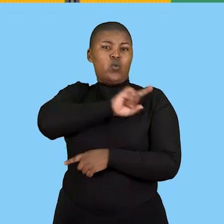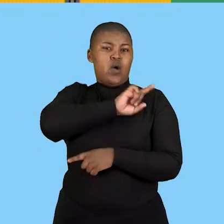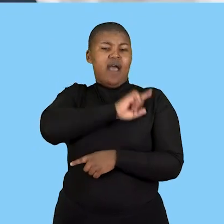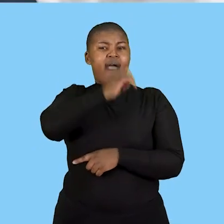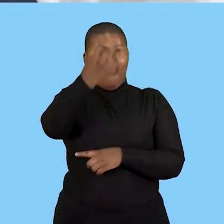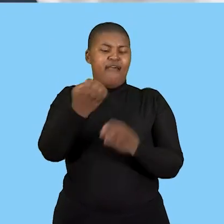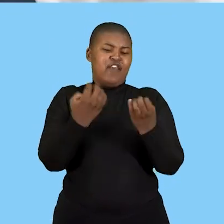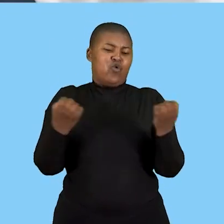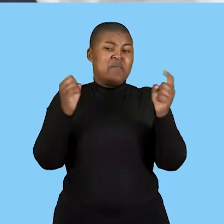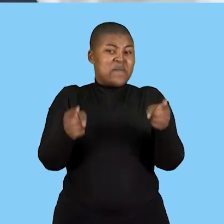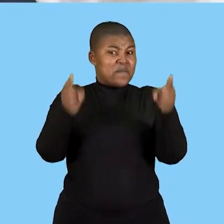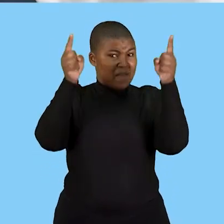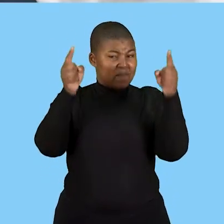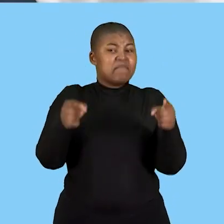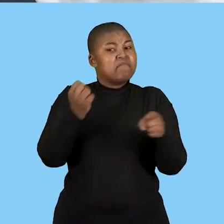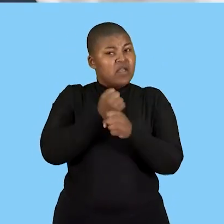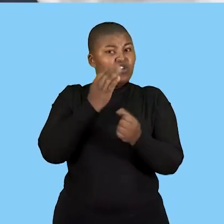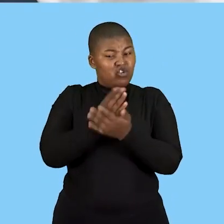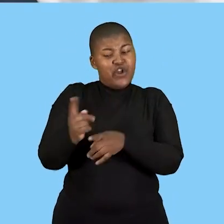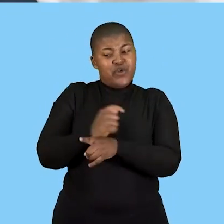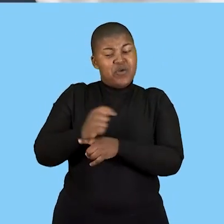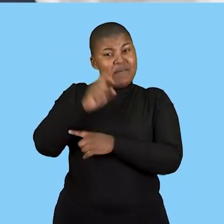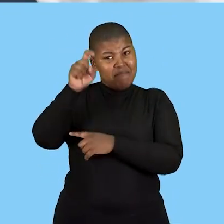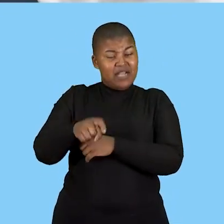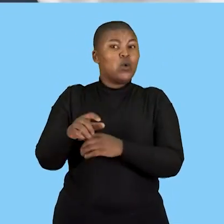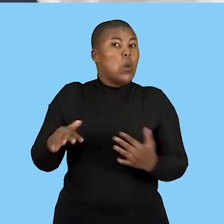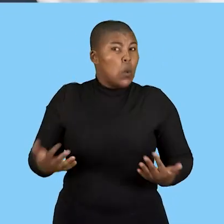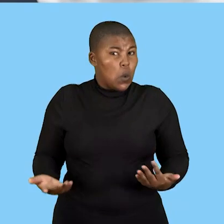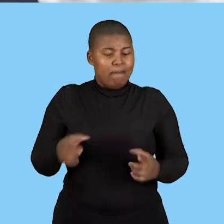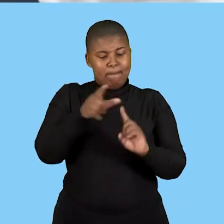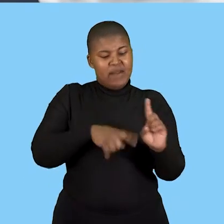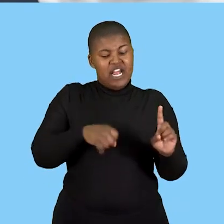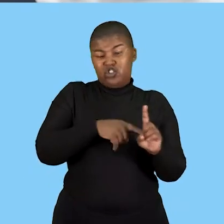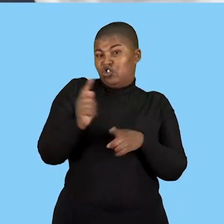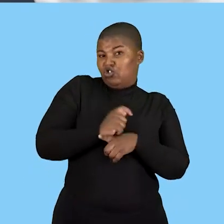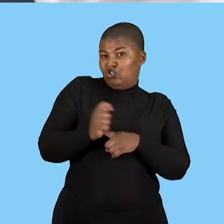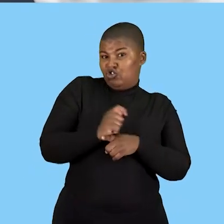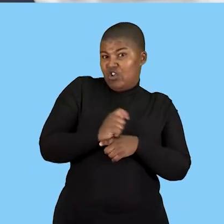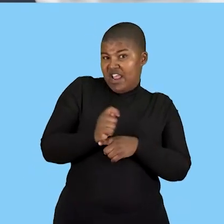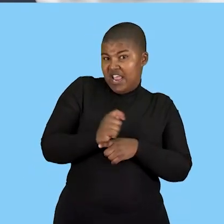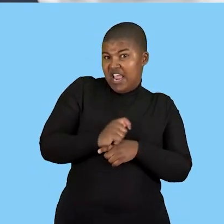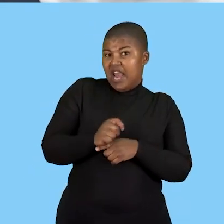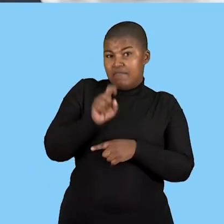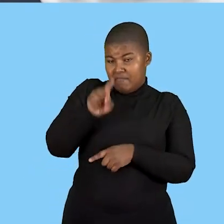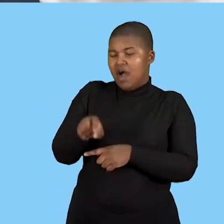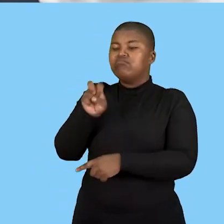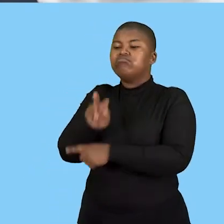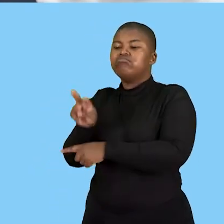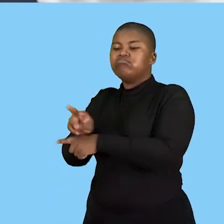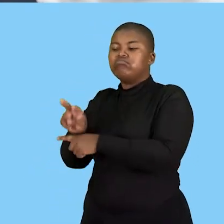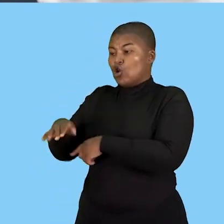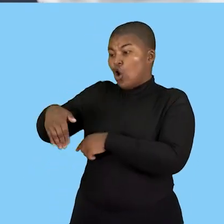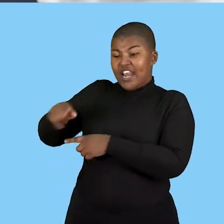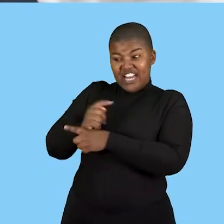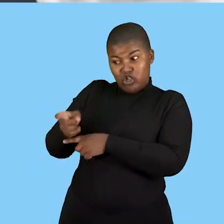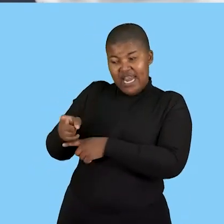that is dangerous must be used by someone who's trained if not the person who's trained should supervise those